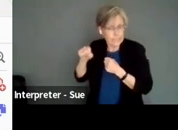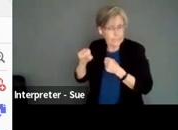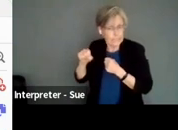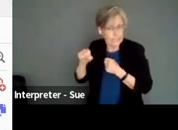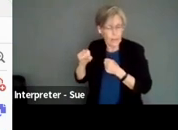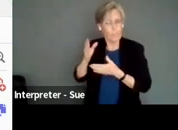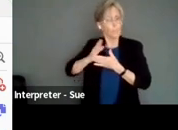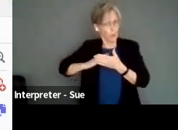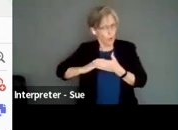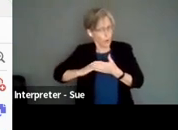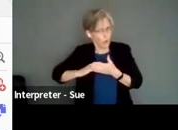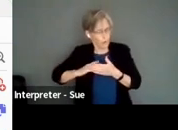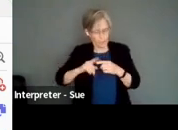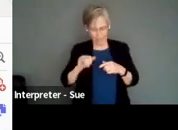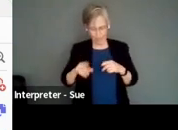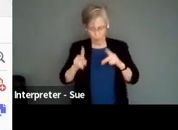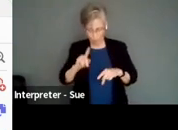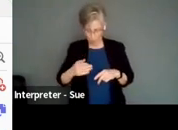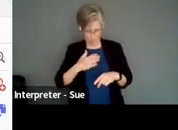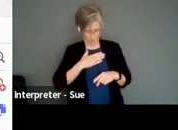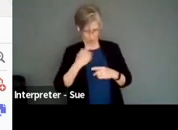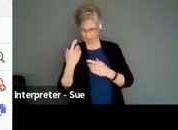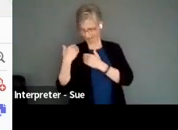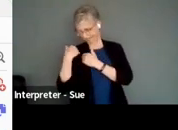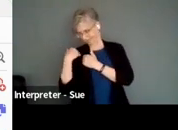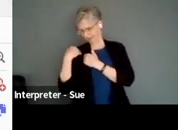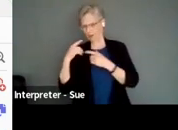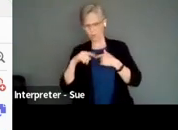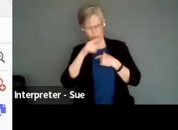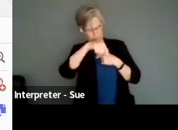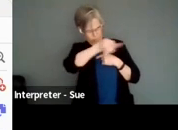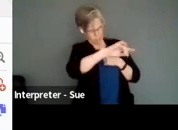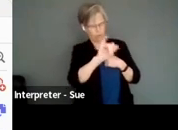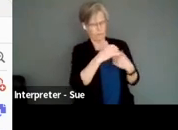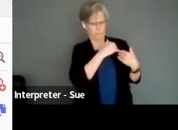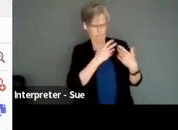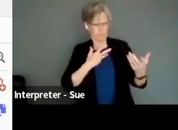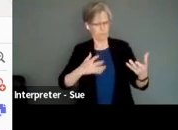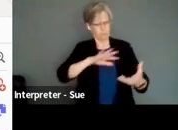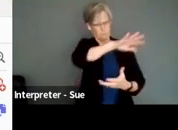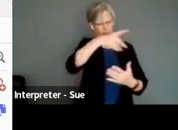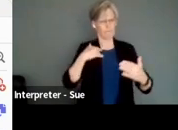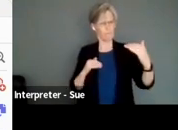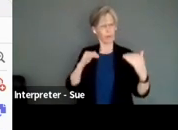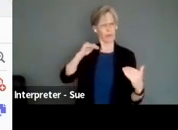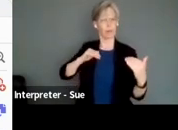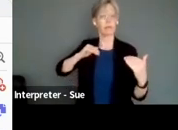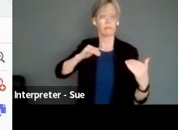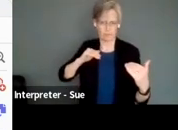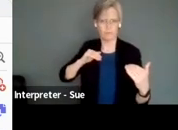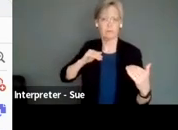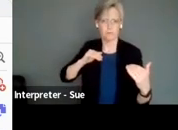away from that individual because there's also that collective side to it. So it's a little bit about that balance coming back in, right?